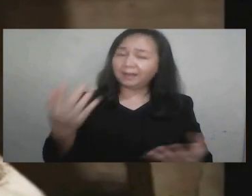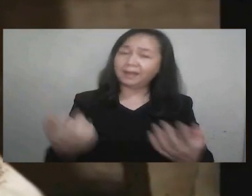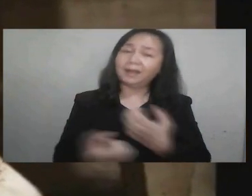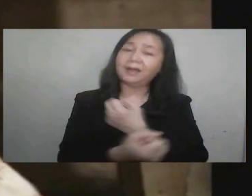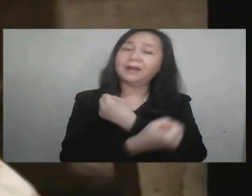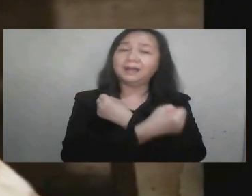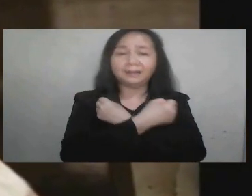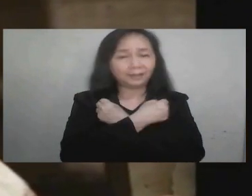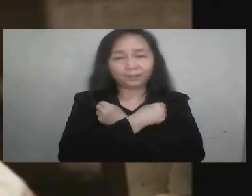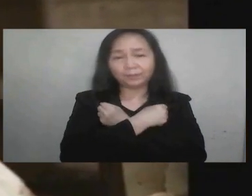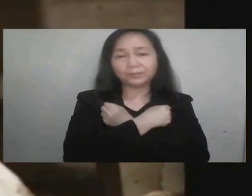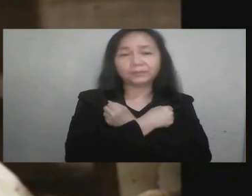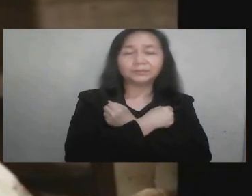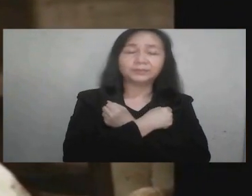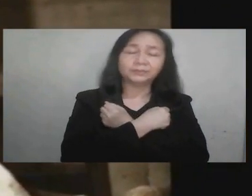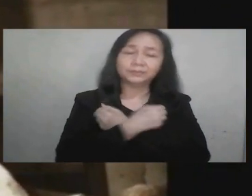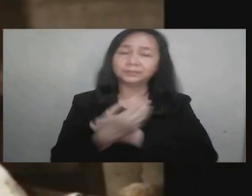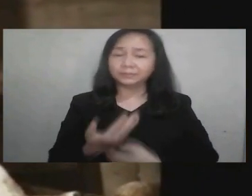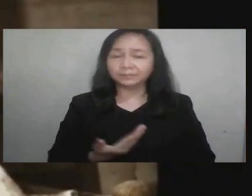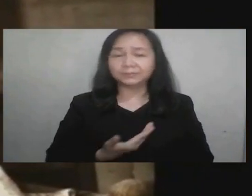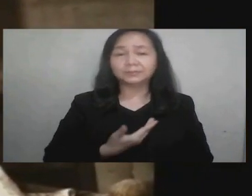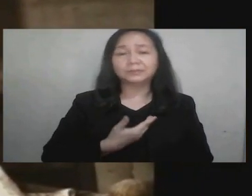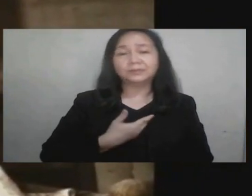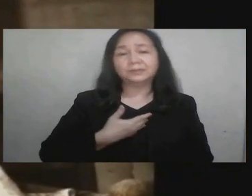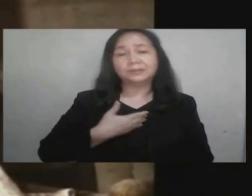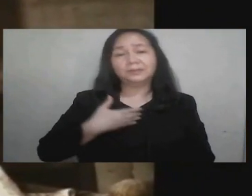Nagsasabing mahal ako.